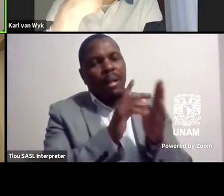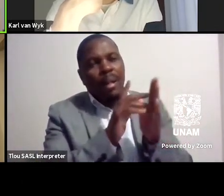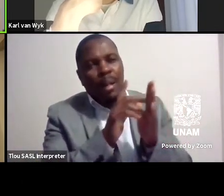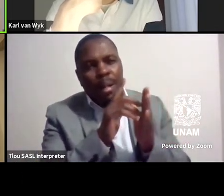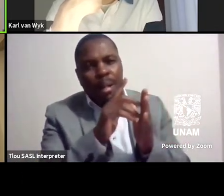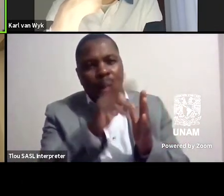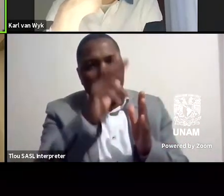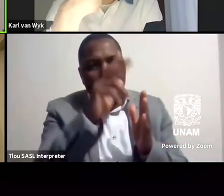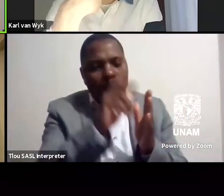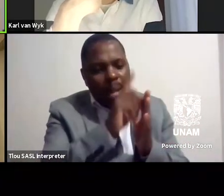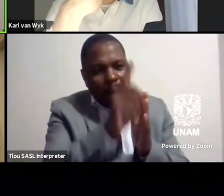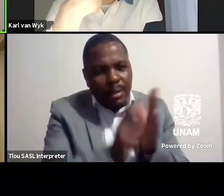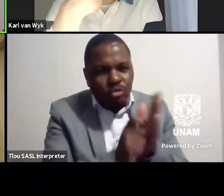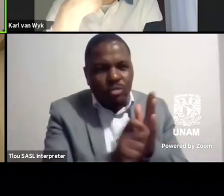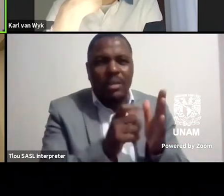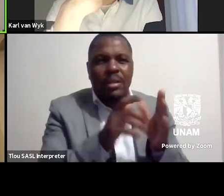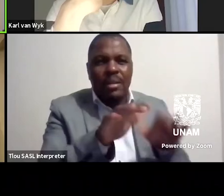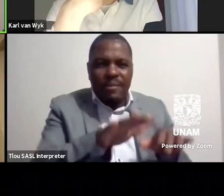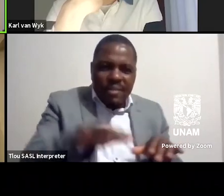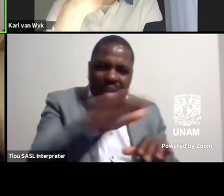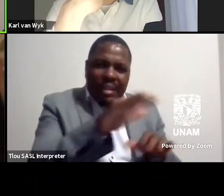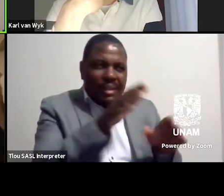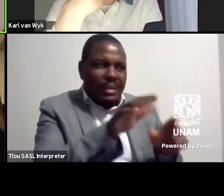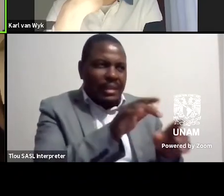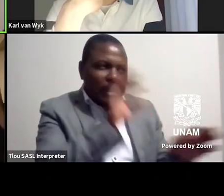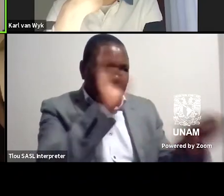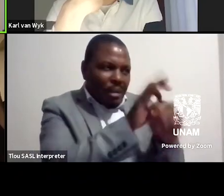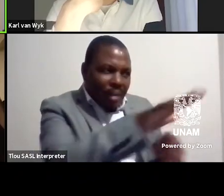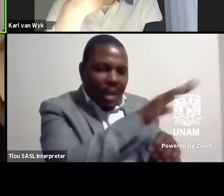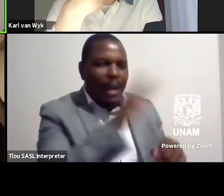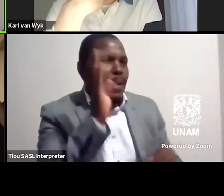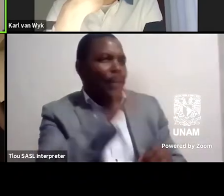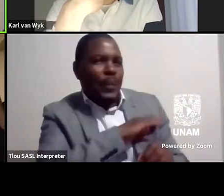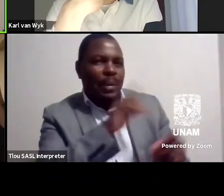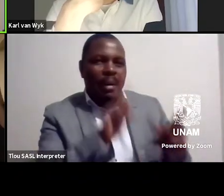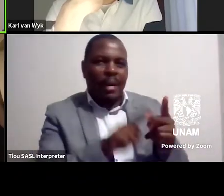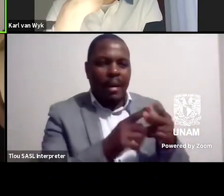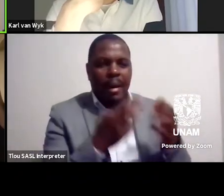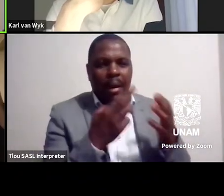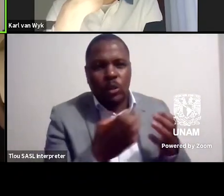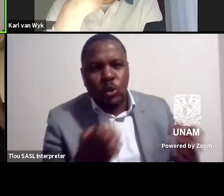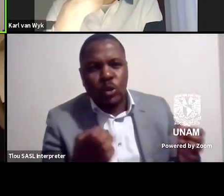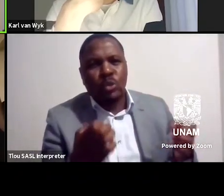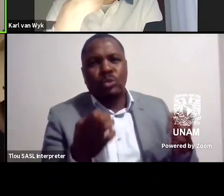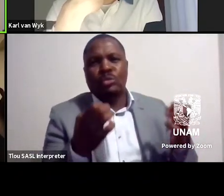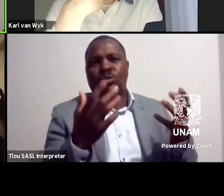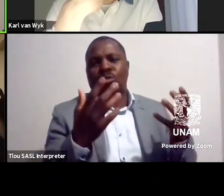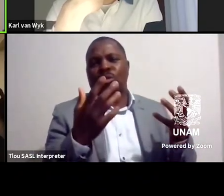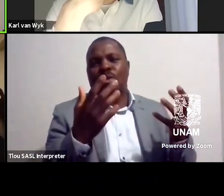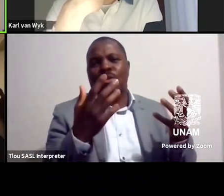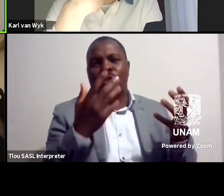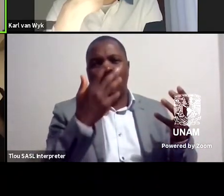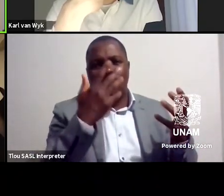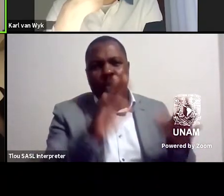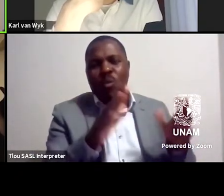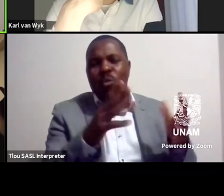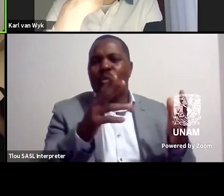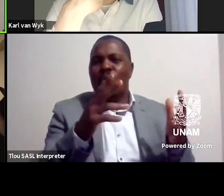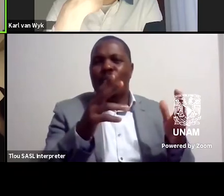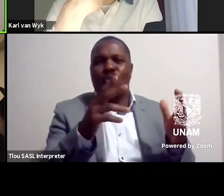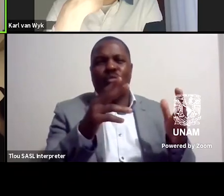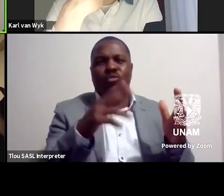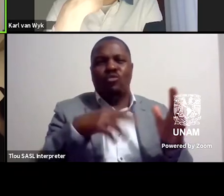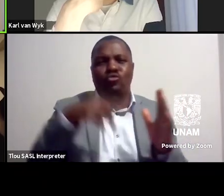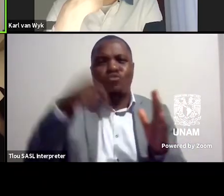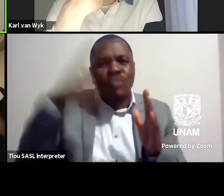in in their own language they lack of an infrastructure for uh reading and